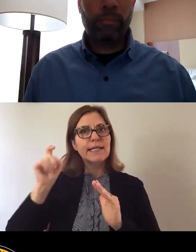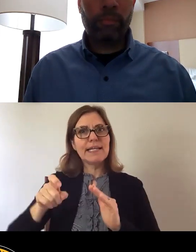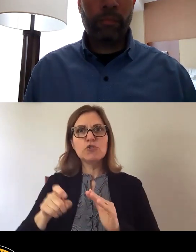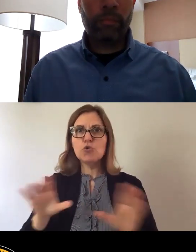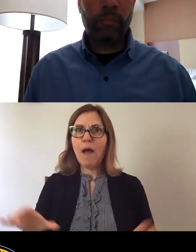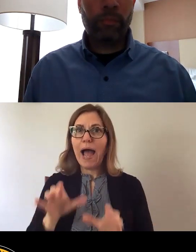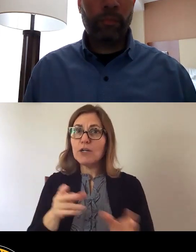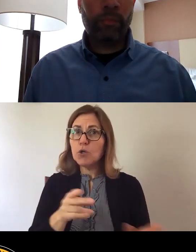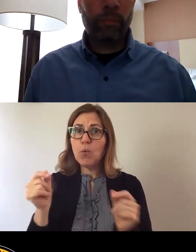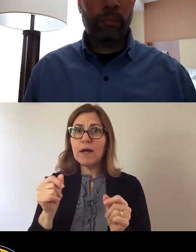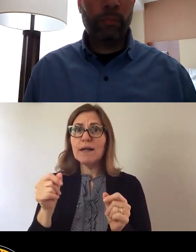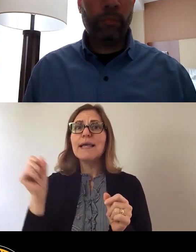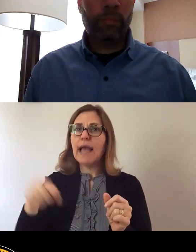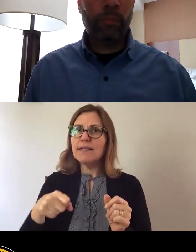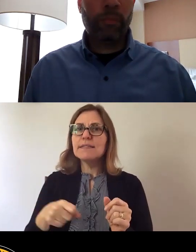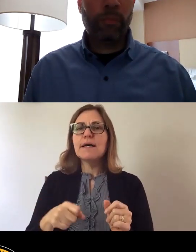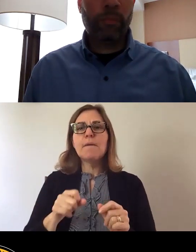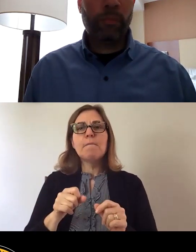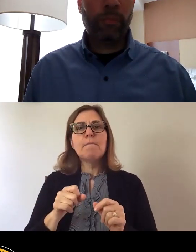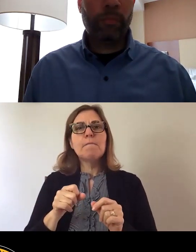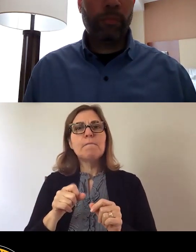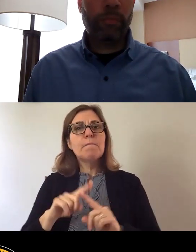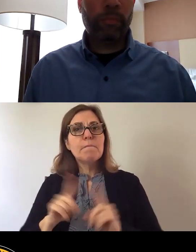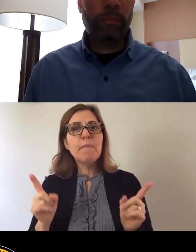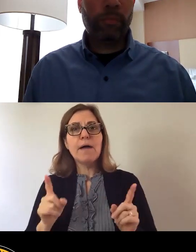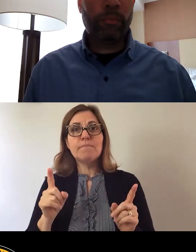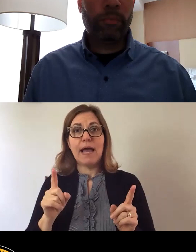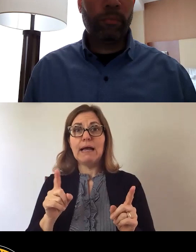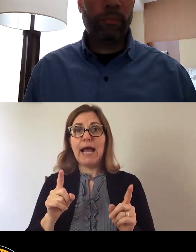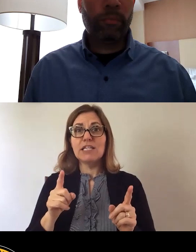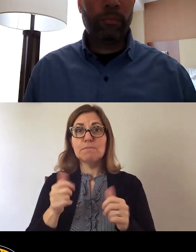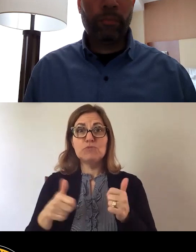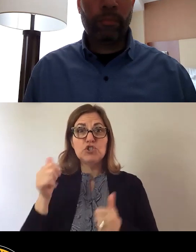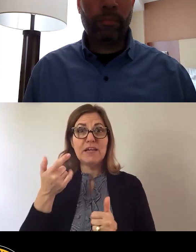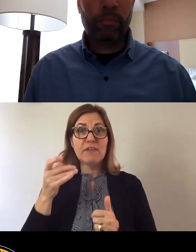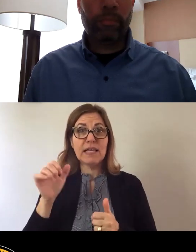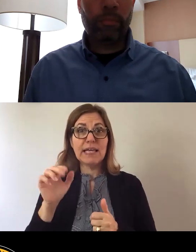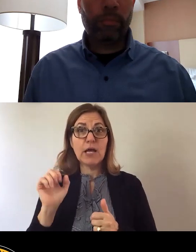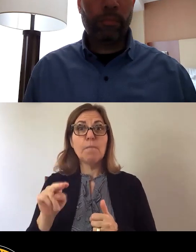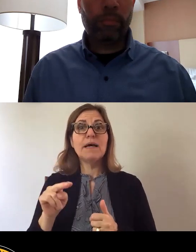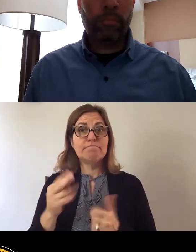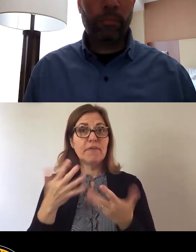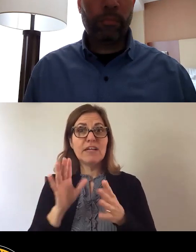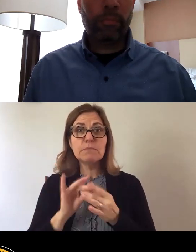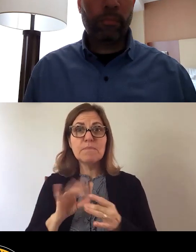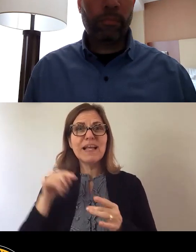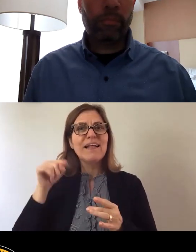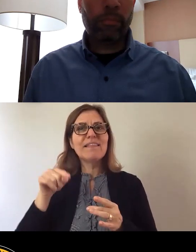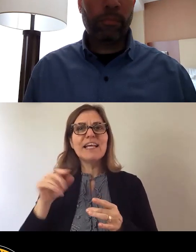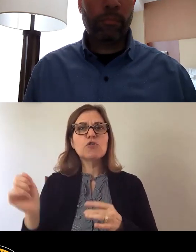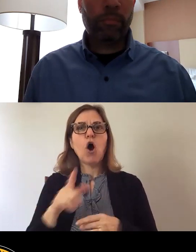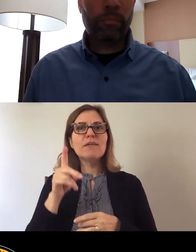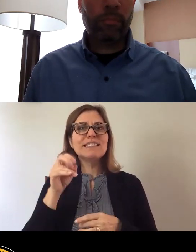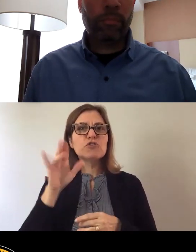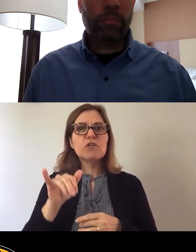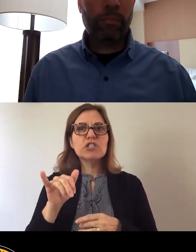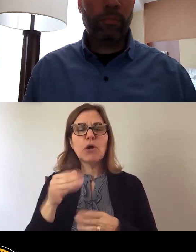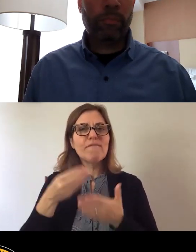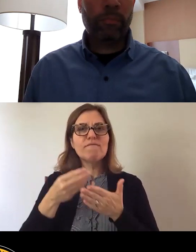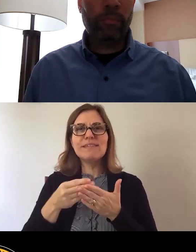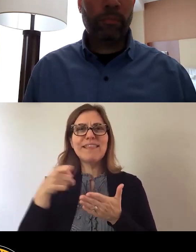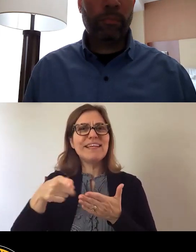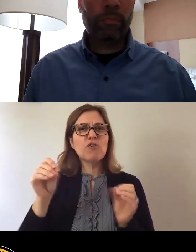However, as Chief Gilman mentioned himself, these are all discretionary funds. None of this is mandated